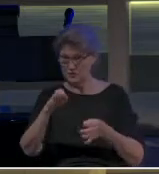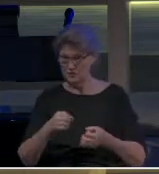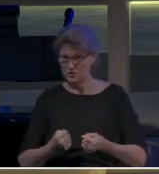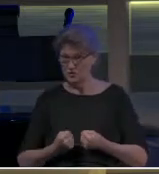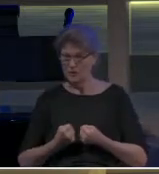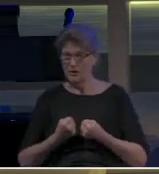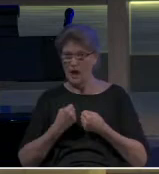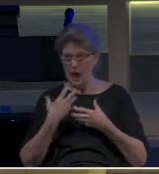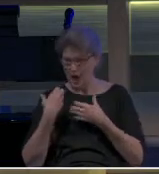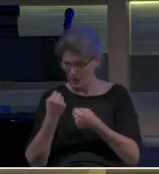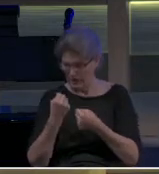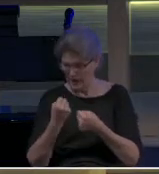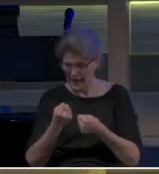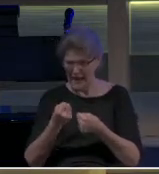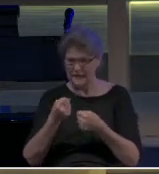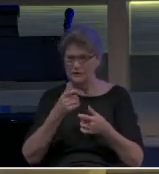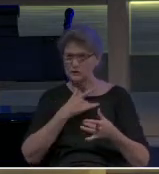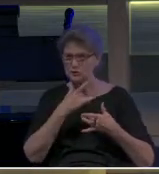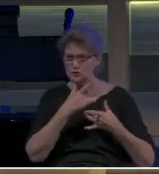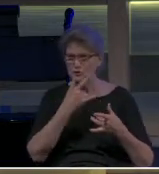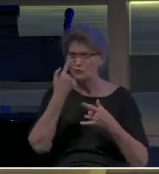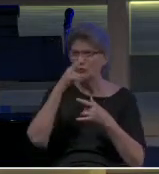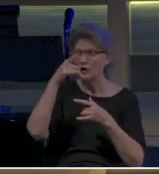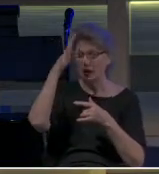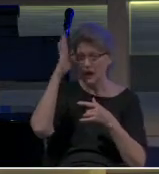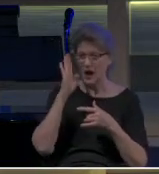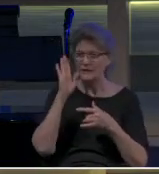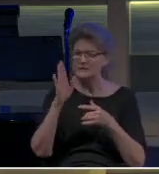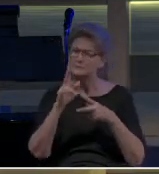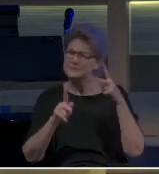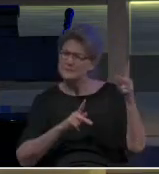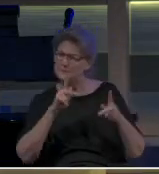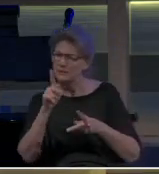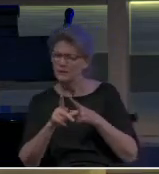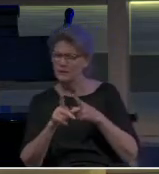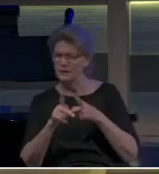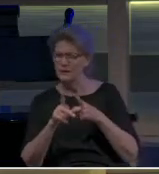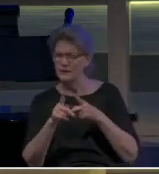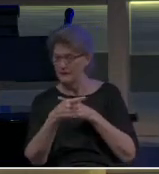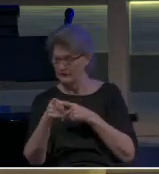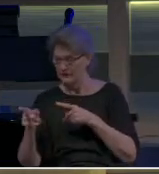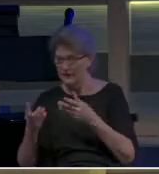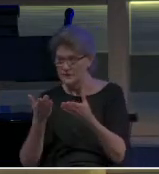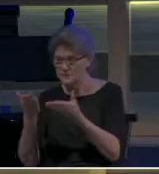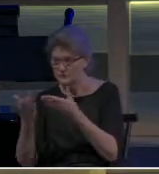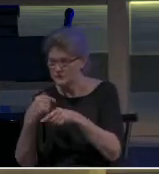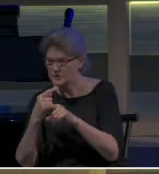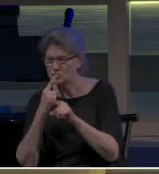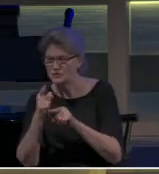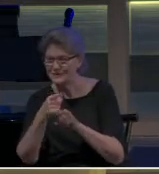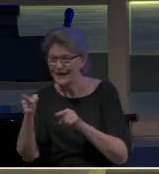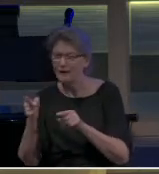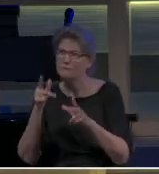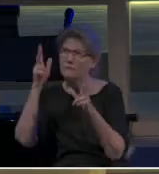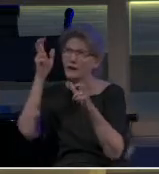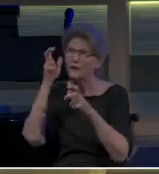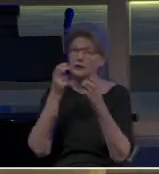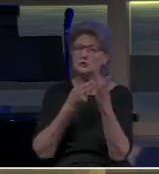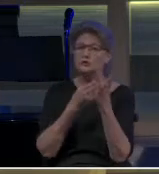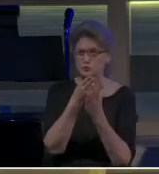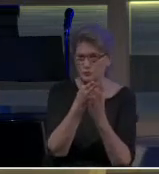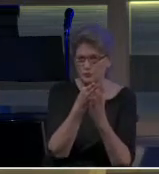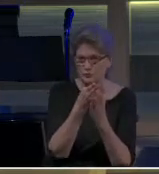concern is for God's flock, the people that they serve, to make sure that they are hearing the truth,